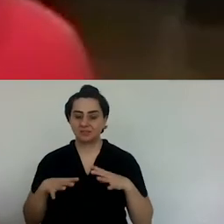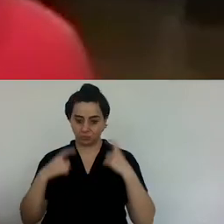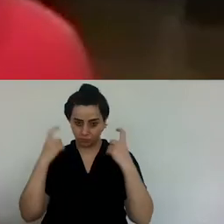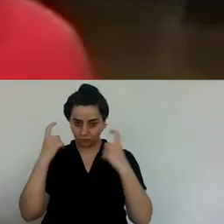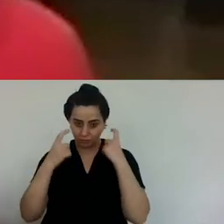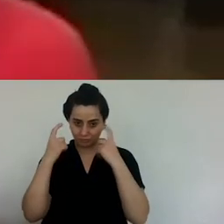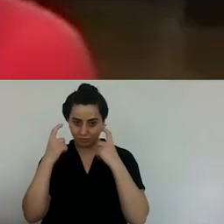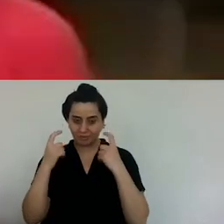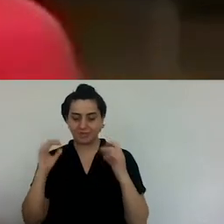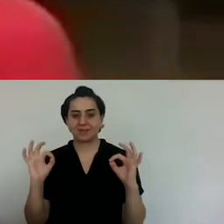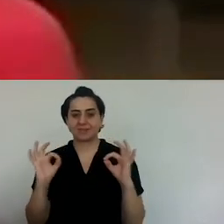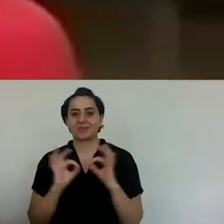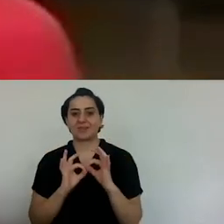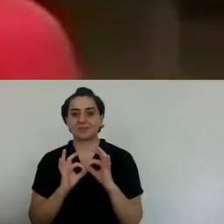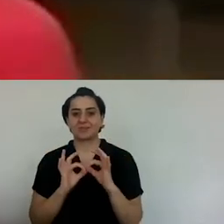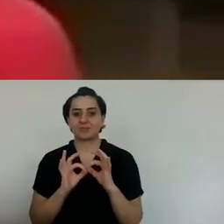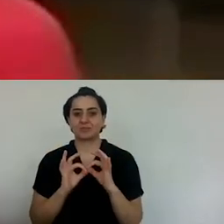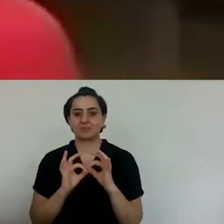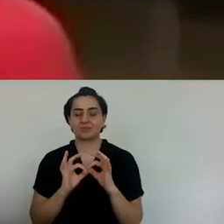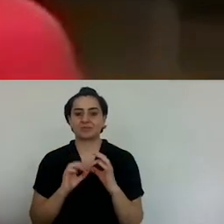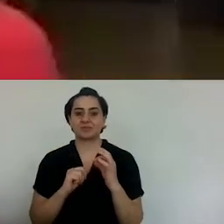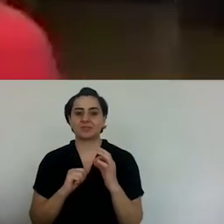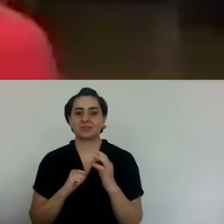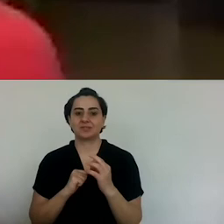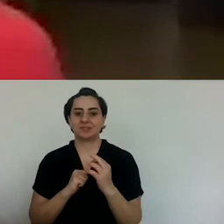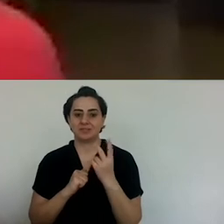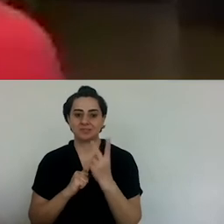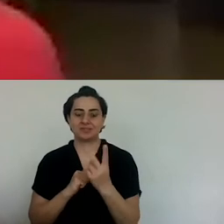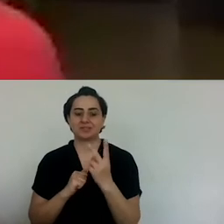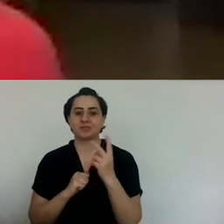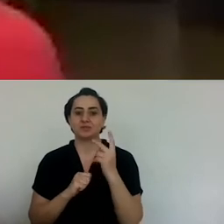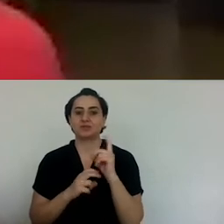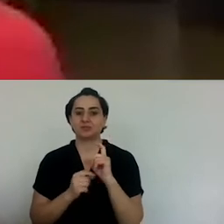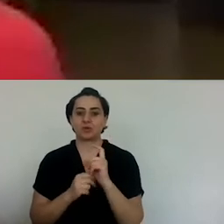for a daughter-in-law.